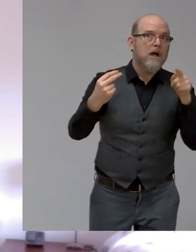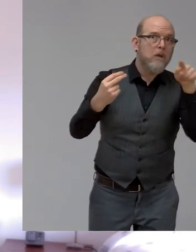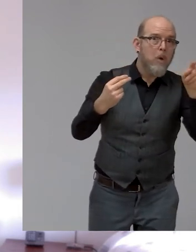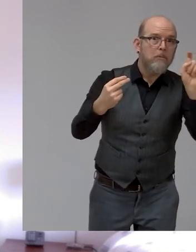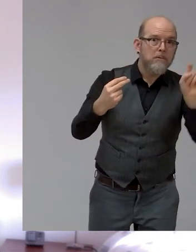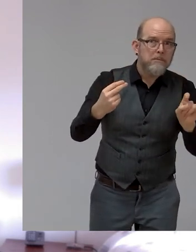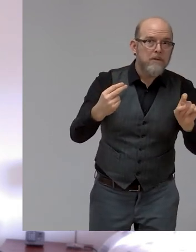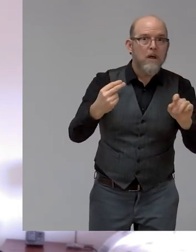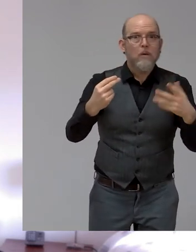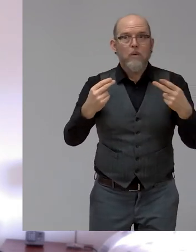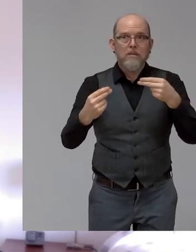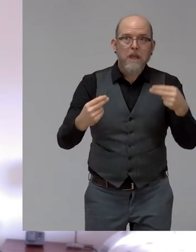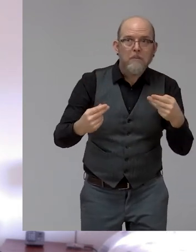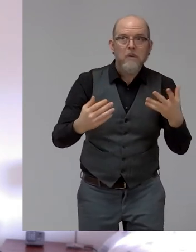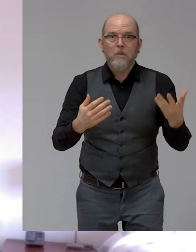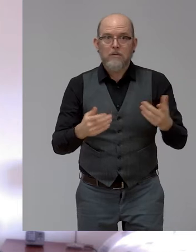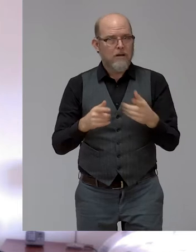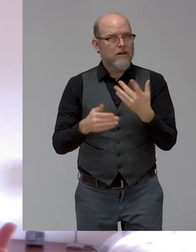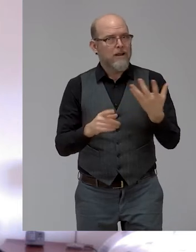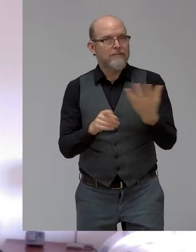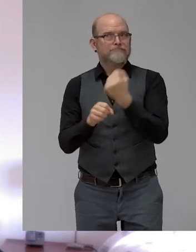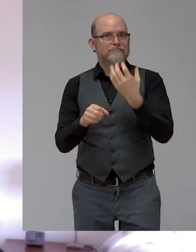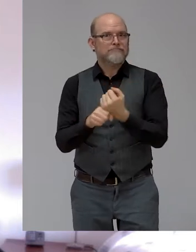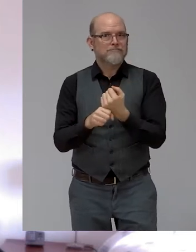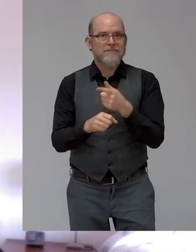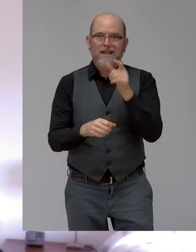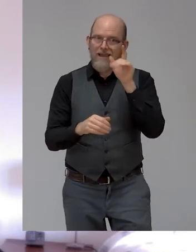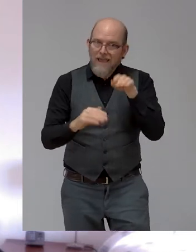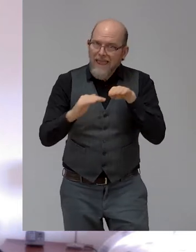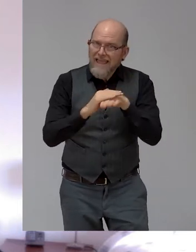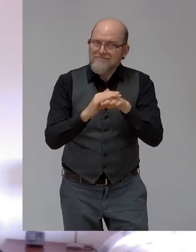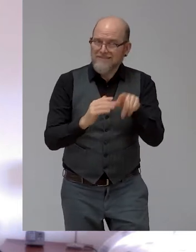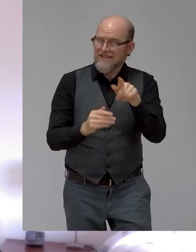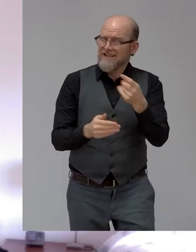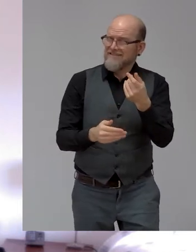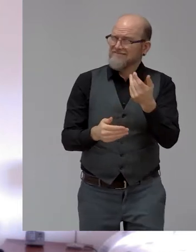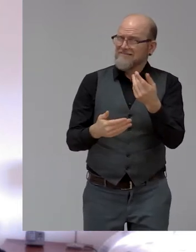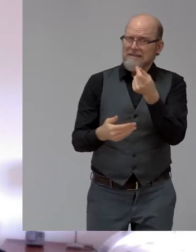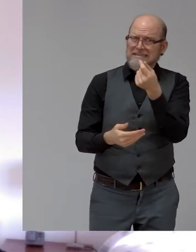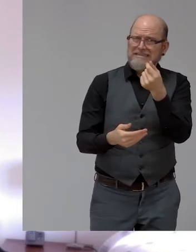much more profitable, far lower expense, much greater customer satisfaction,